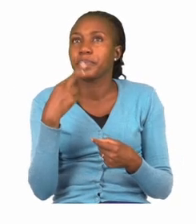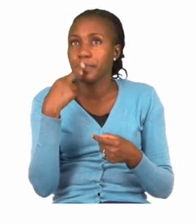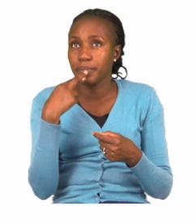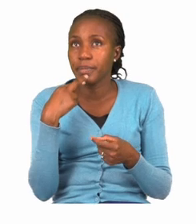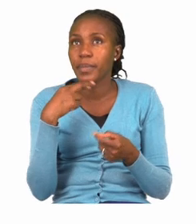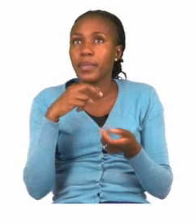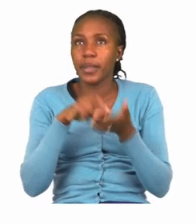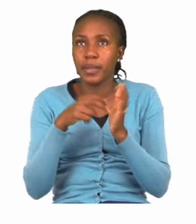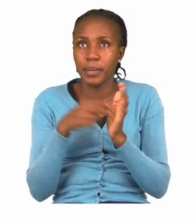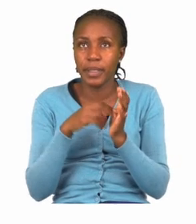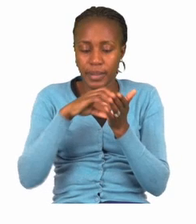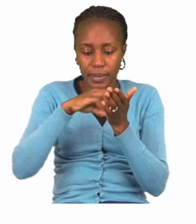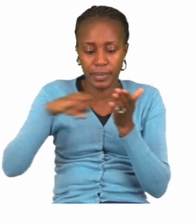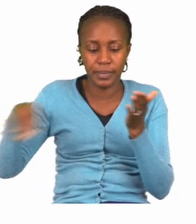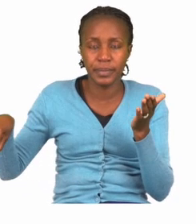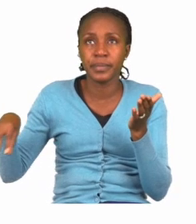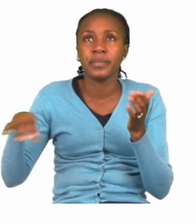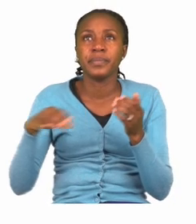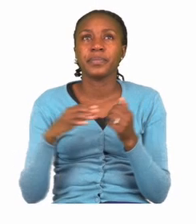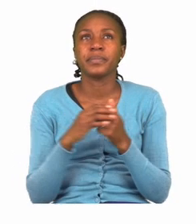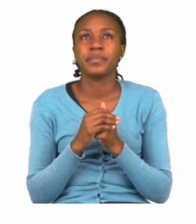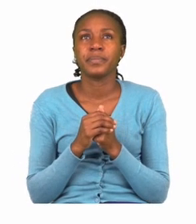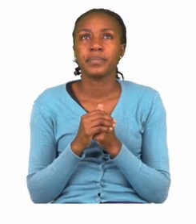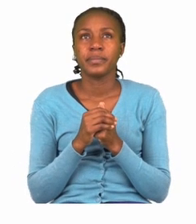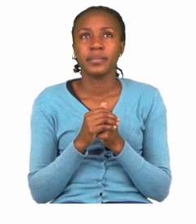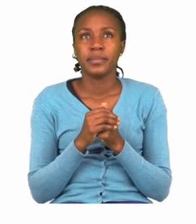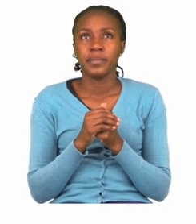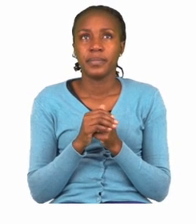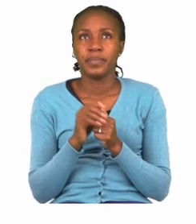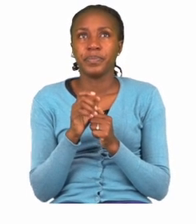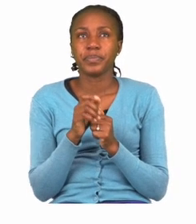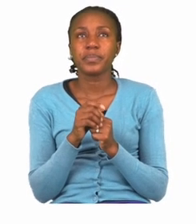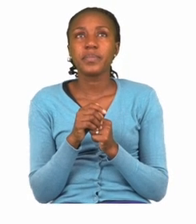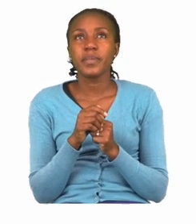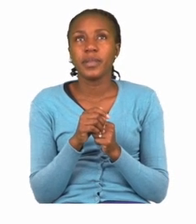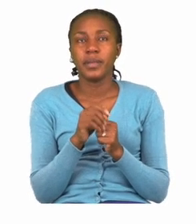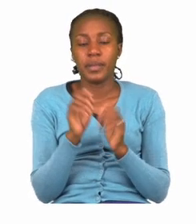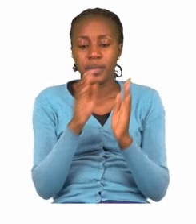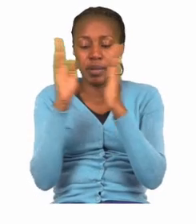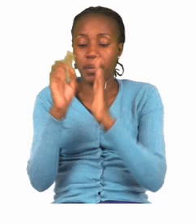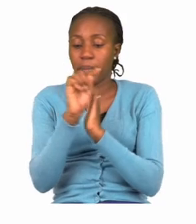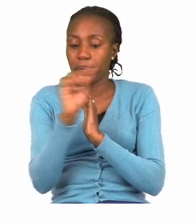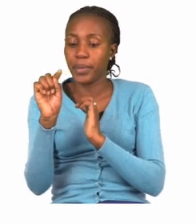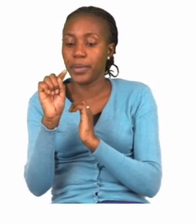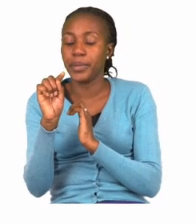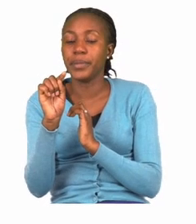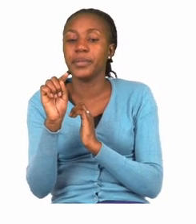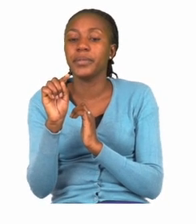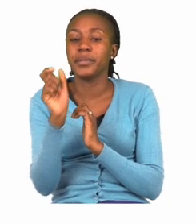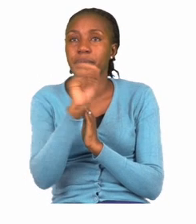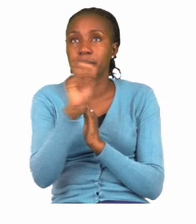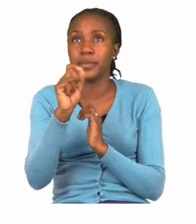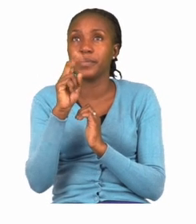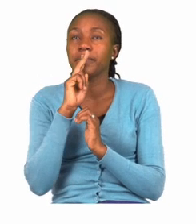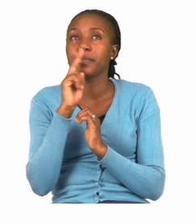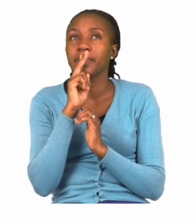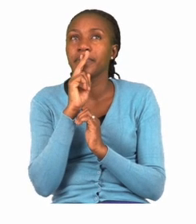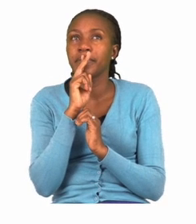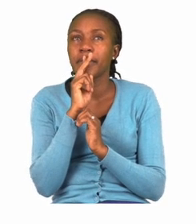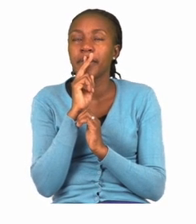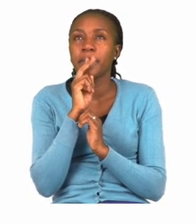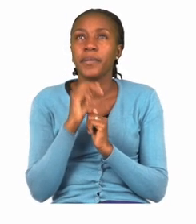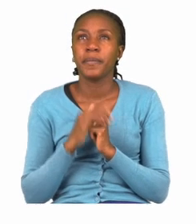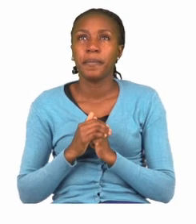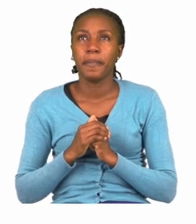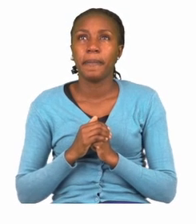next to the popsicle in the green block, it says 10 more and in the